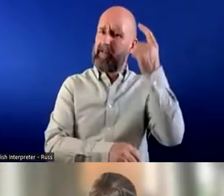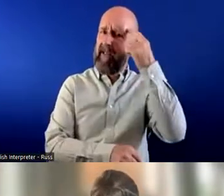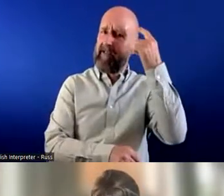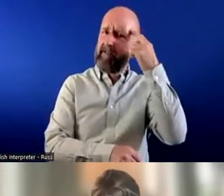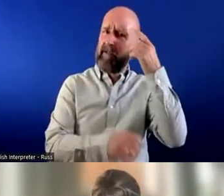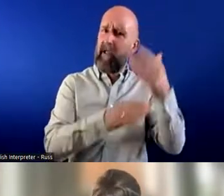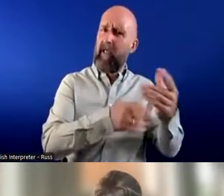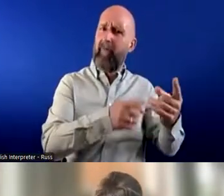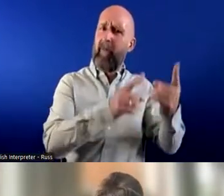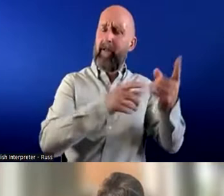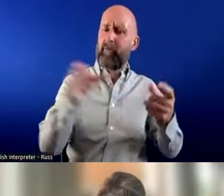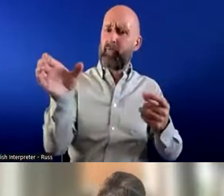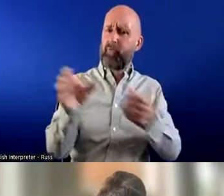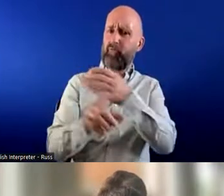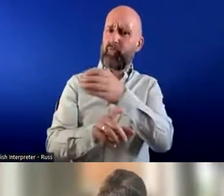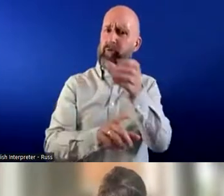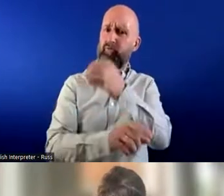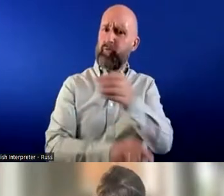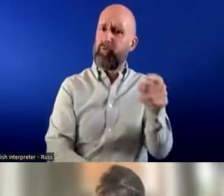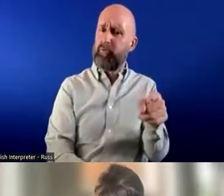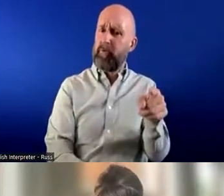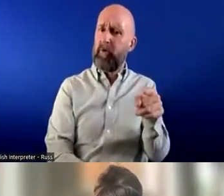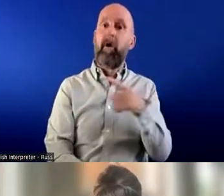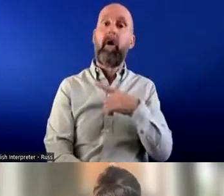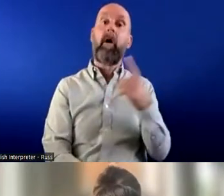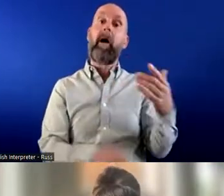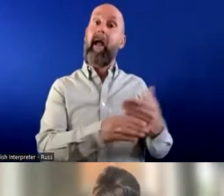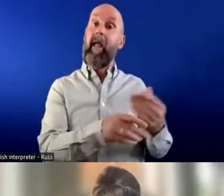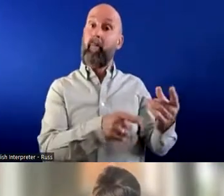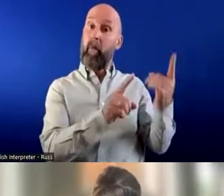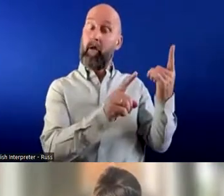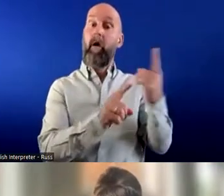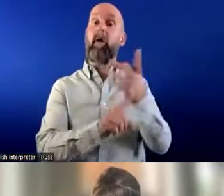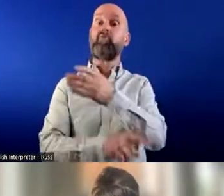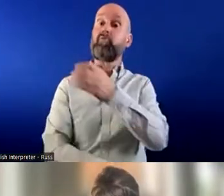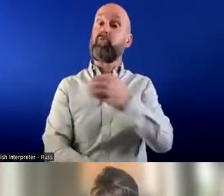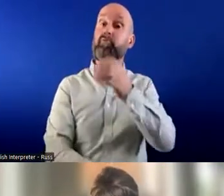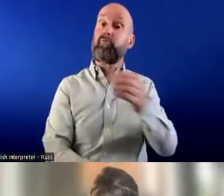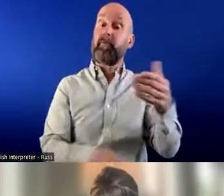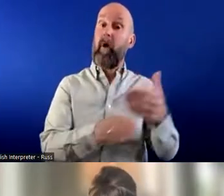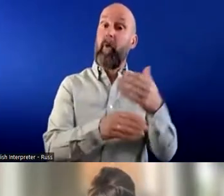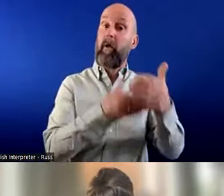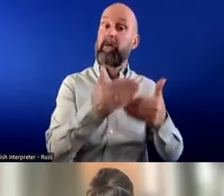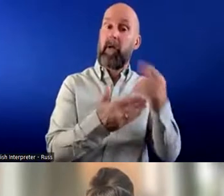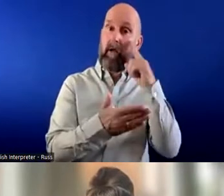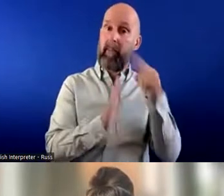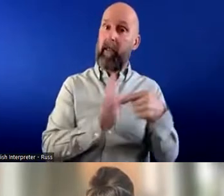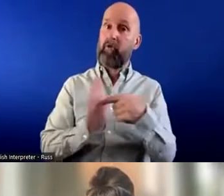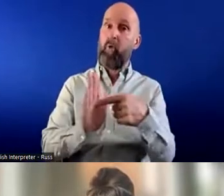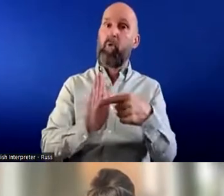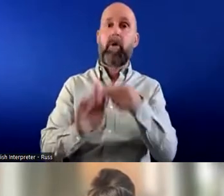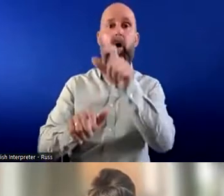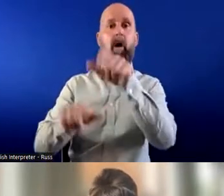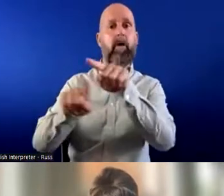And a really good employer who makes an accessible workplace for their employees is also sending a message out to your customers.